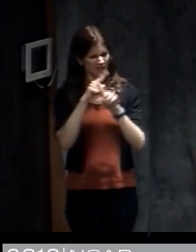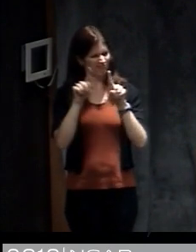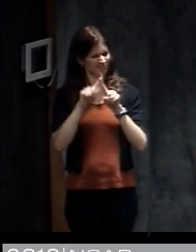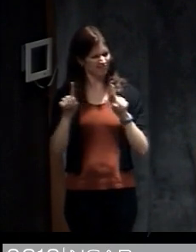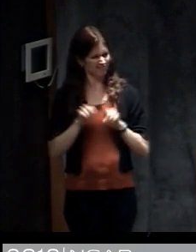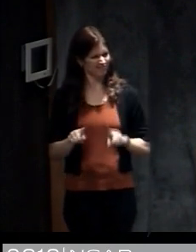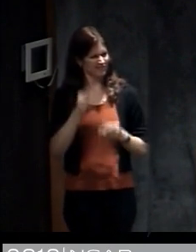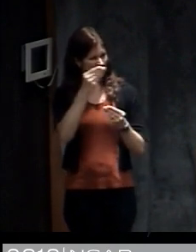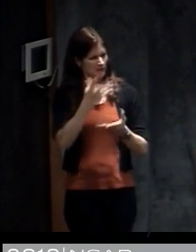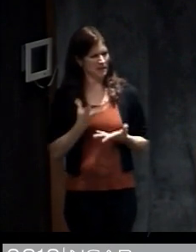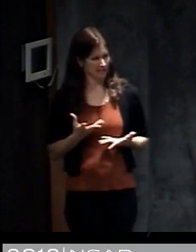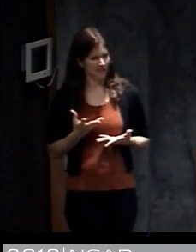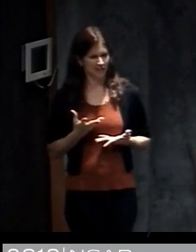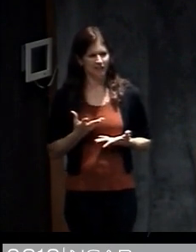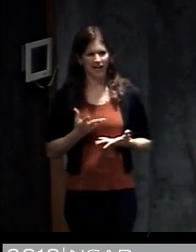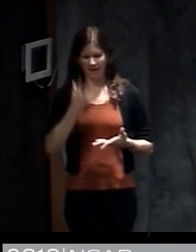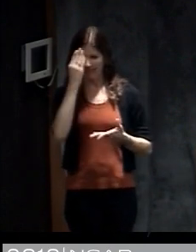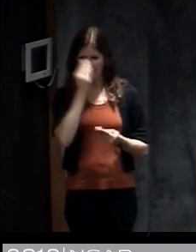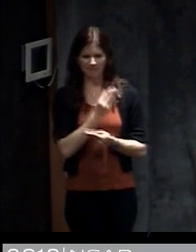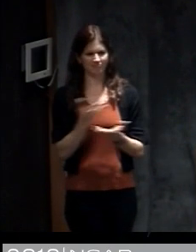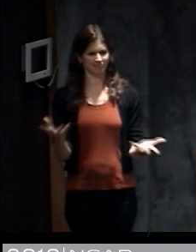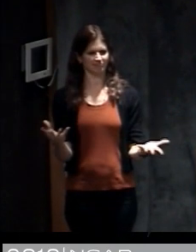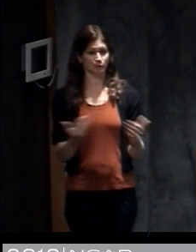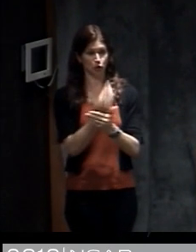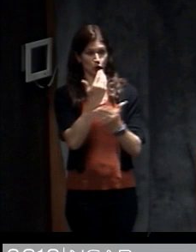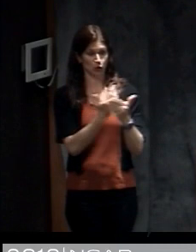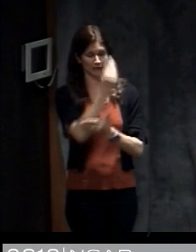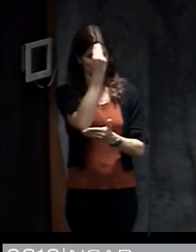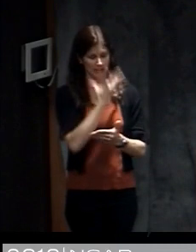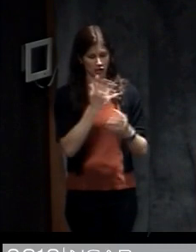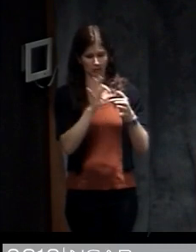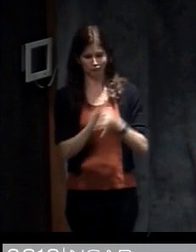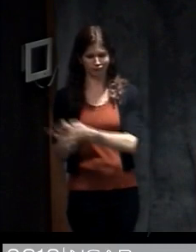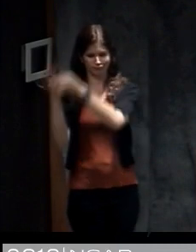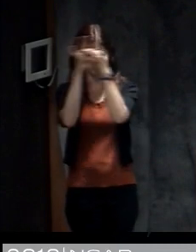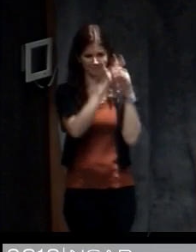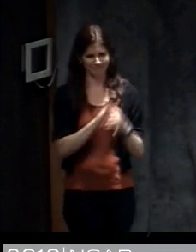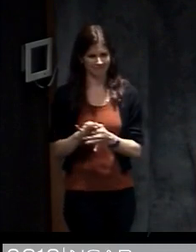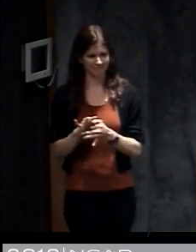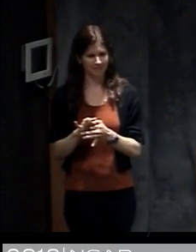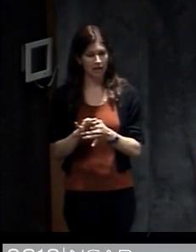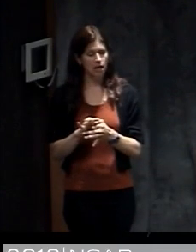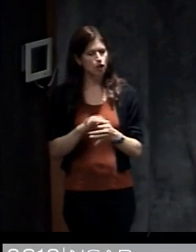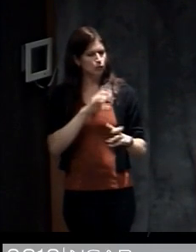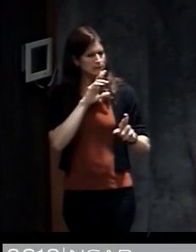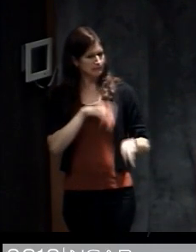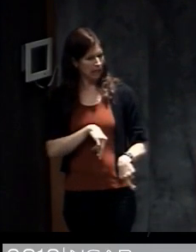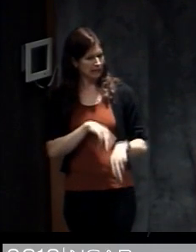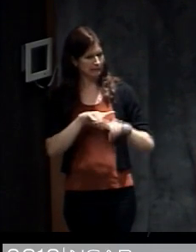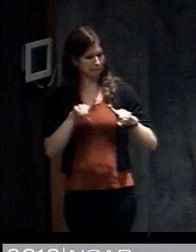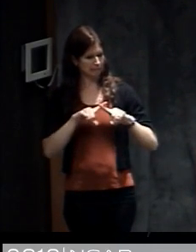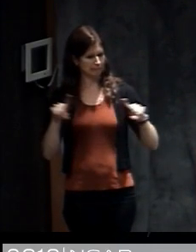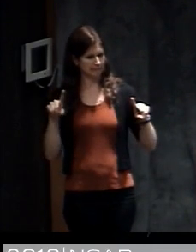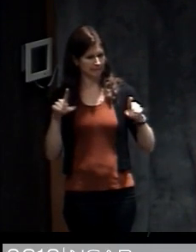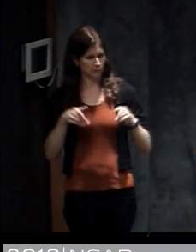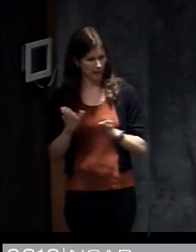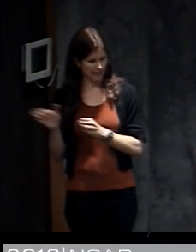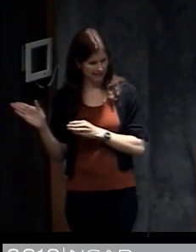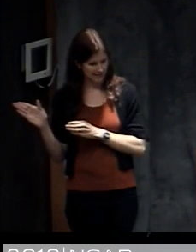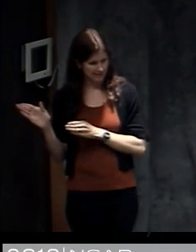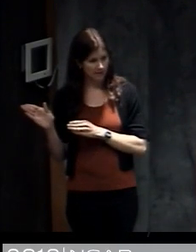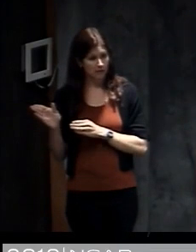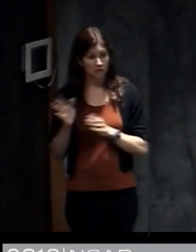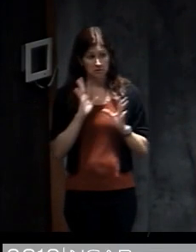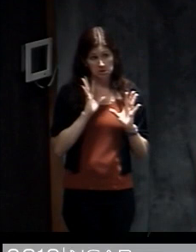in these complex ways and getting new information all the time. They're also responding in much more complex ways. In addition to deciding whether or not to